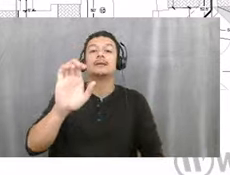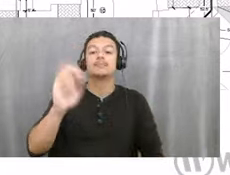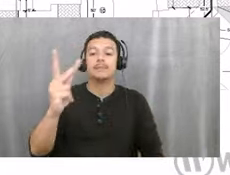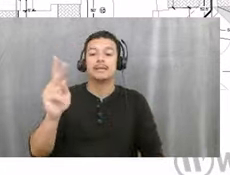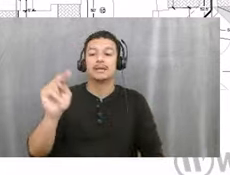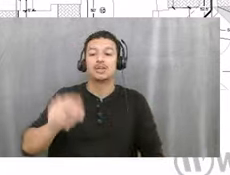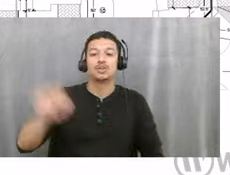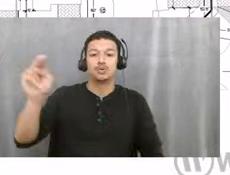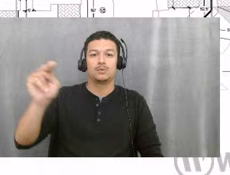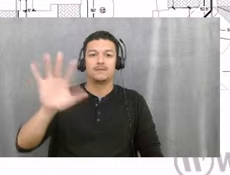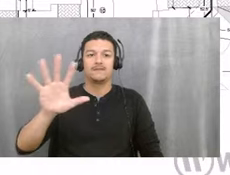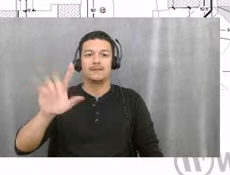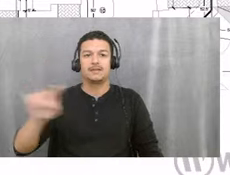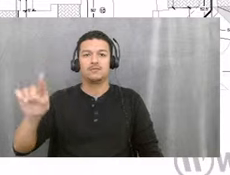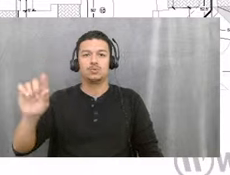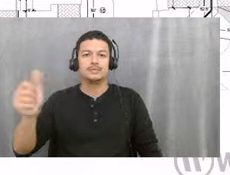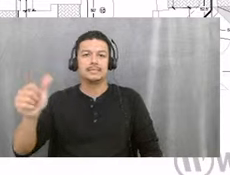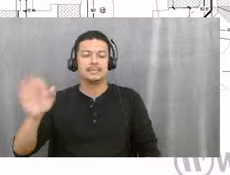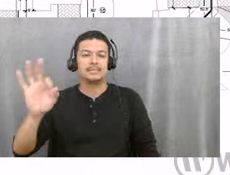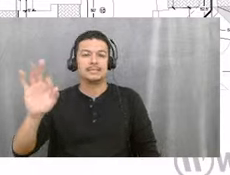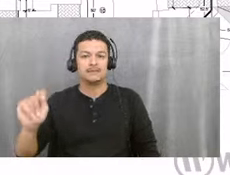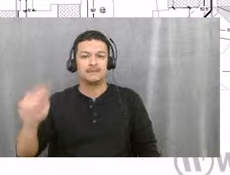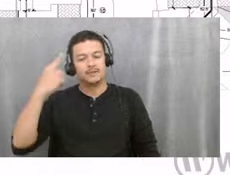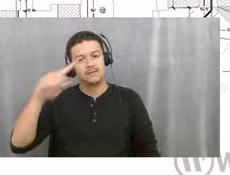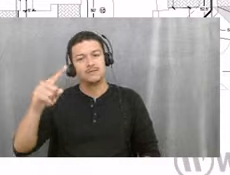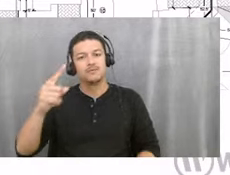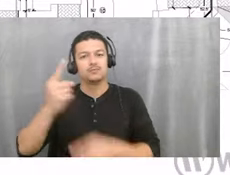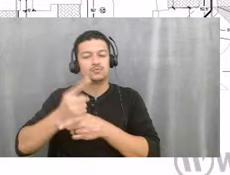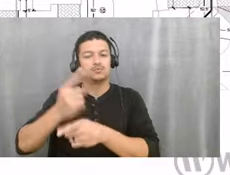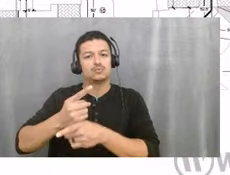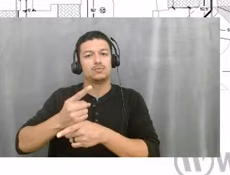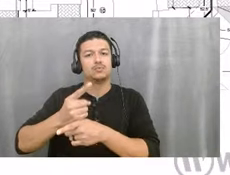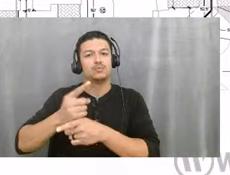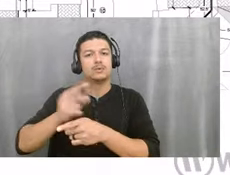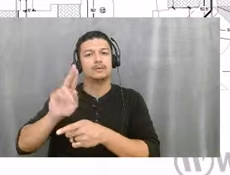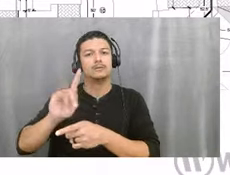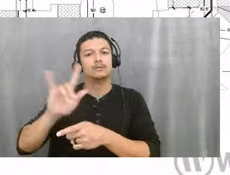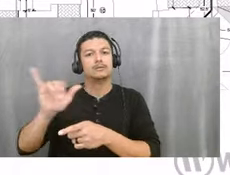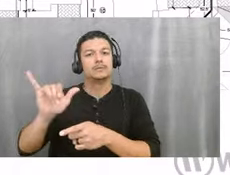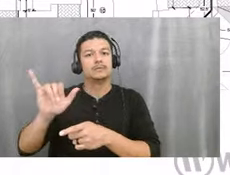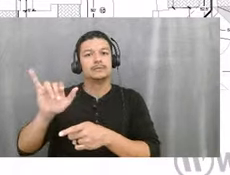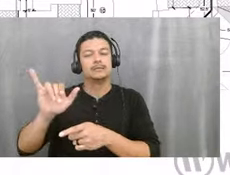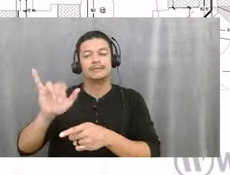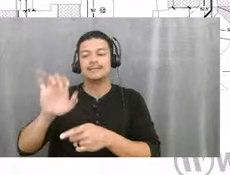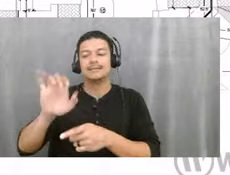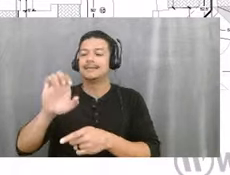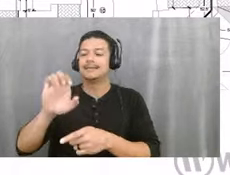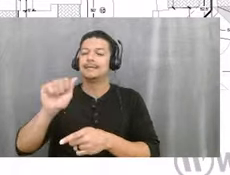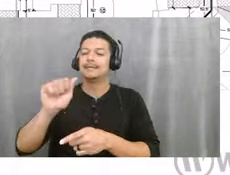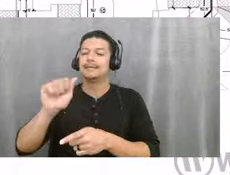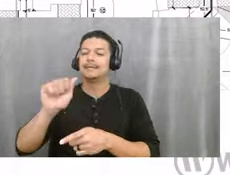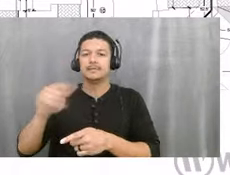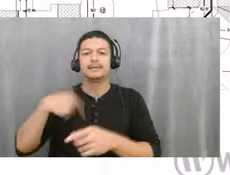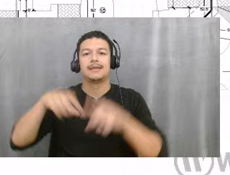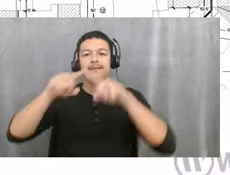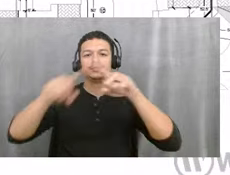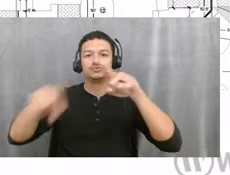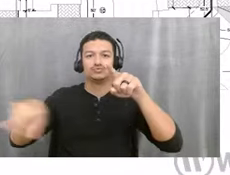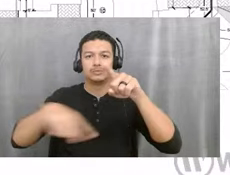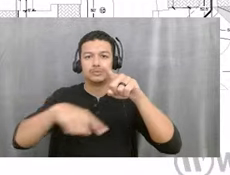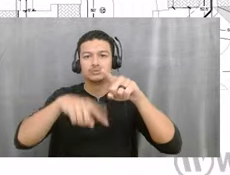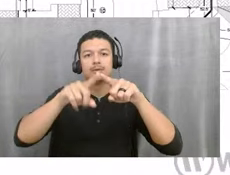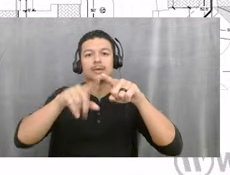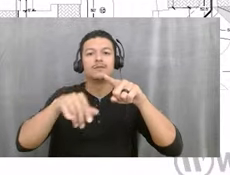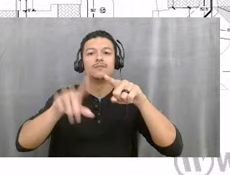in order to provide the appropriate size utility easement. Um, we provided safe site triangles at all the driveway